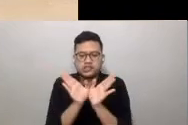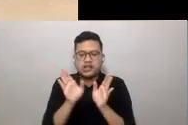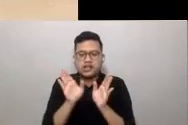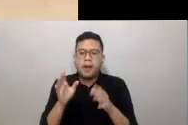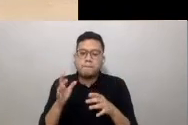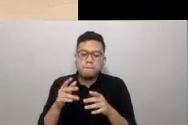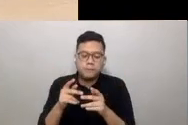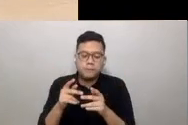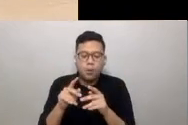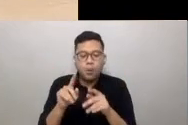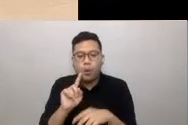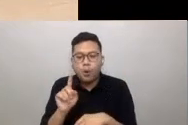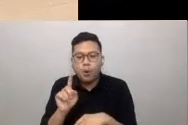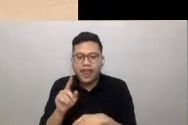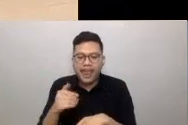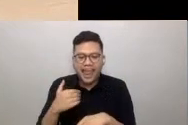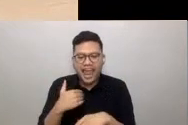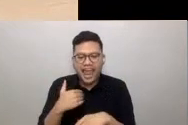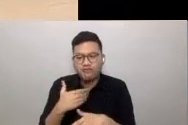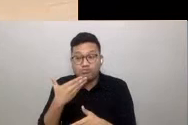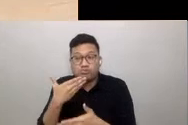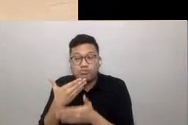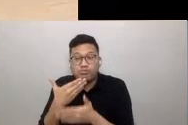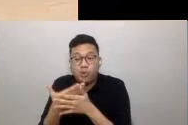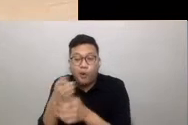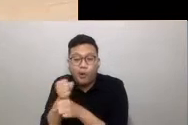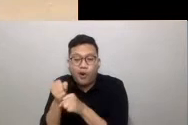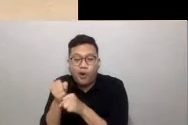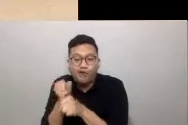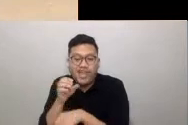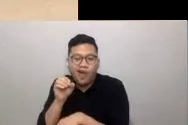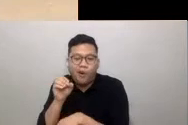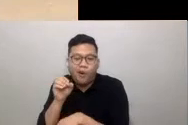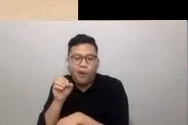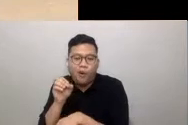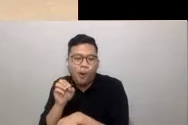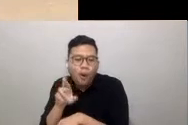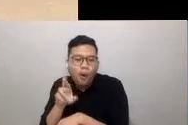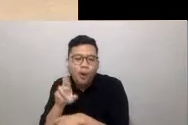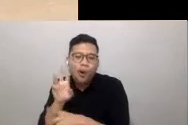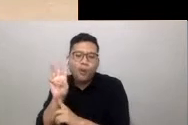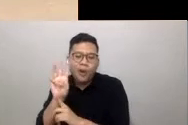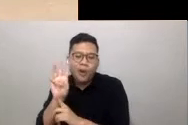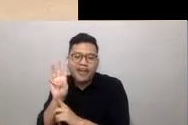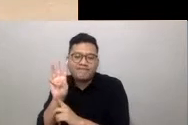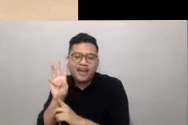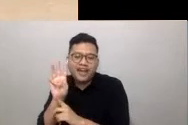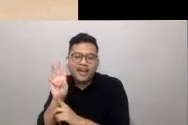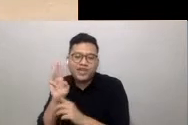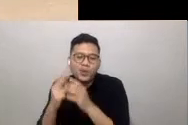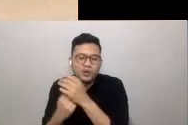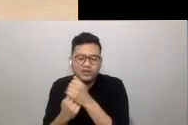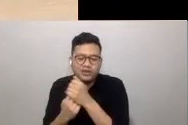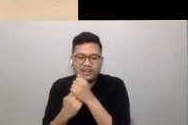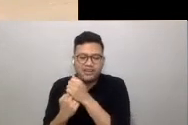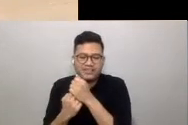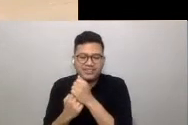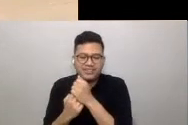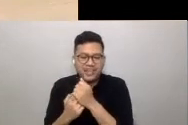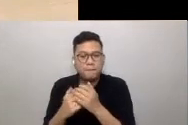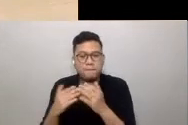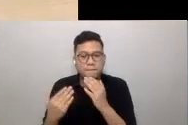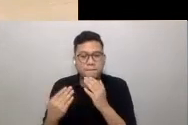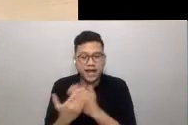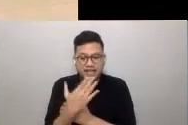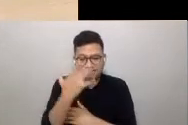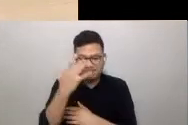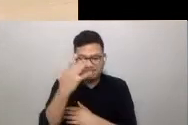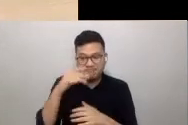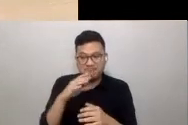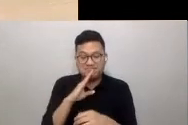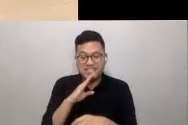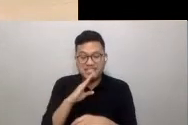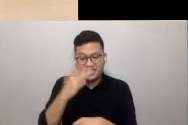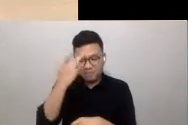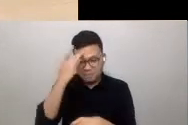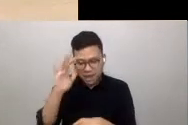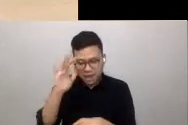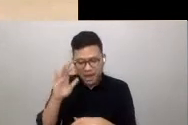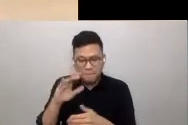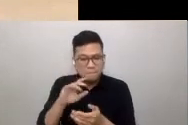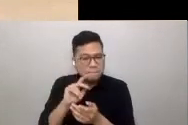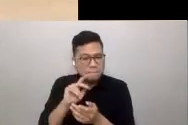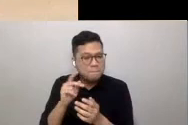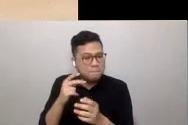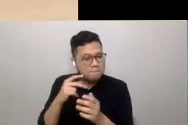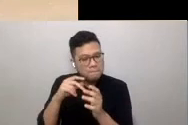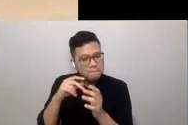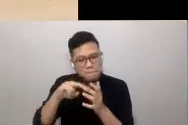space with good coffee and Wi-Fi. All are united by a belief that being smart can deliver better productivity and